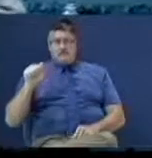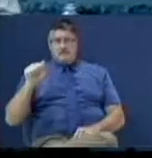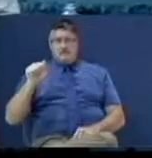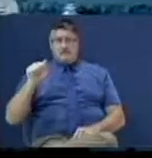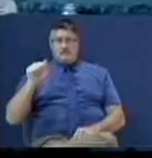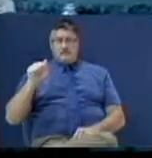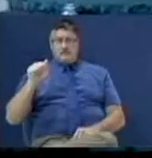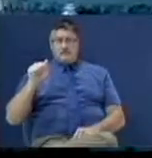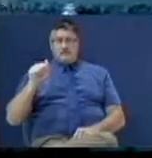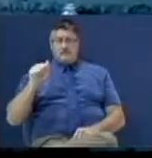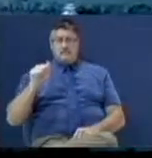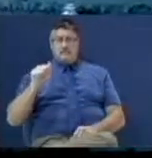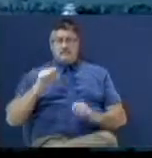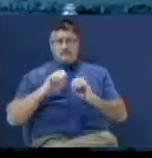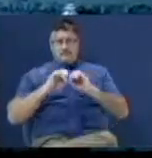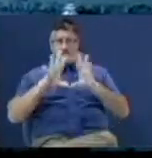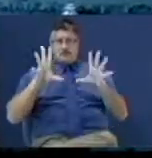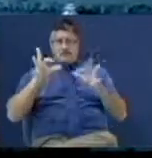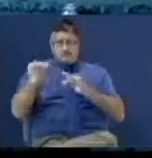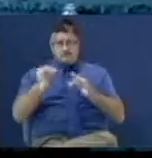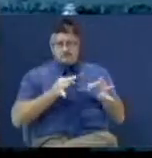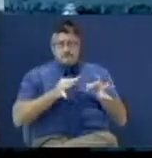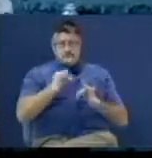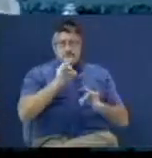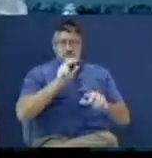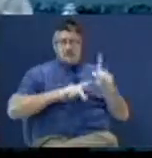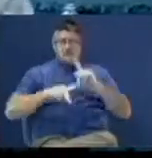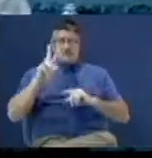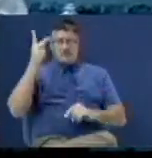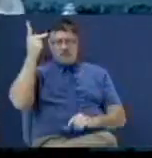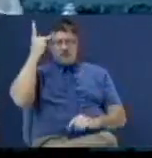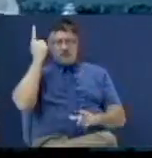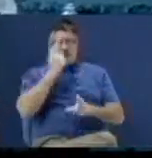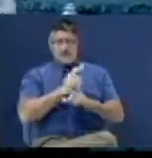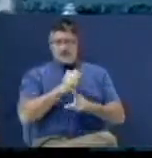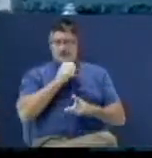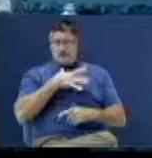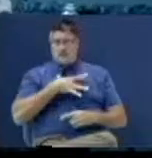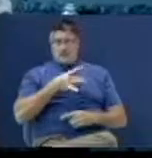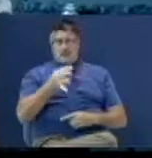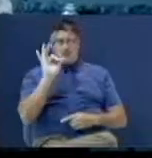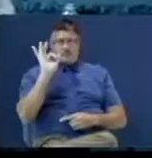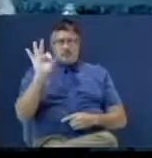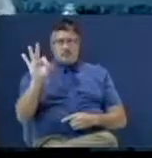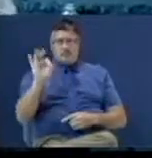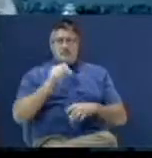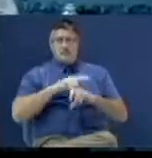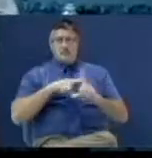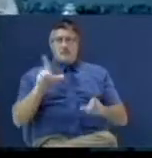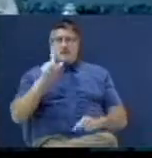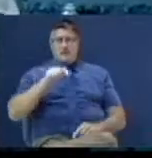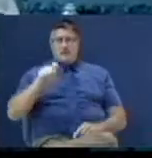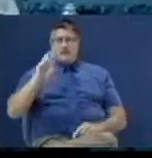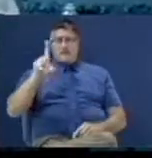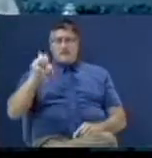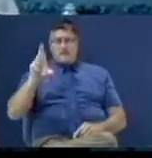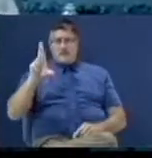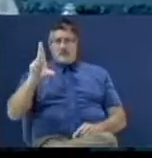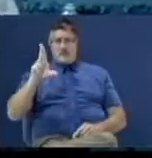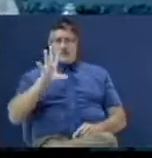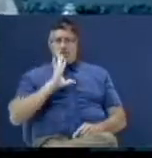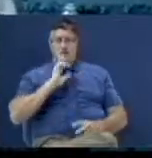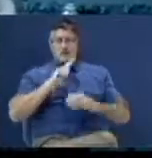And I'm telling it like it is. Some people that's political correct don't like that kind of preaching. And that bears none other than Russia